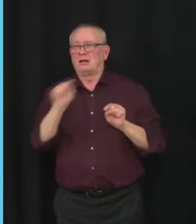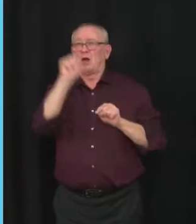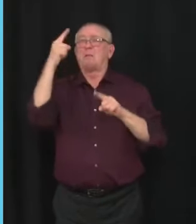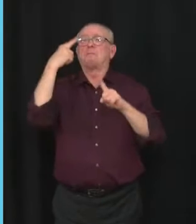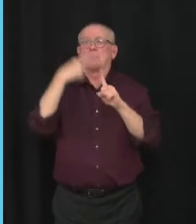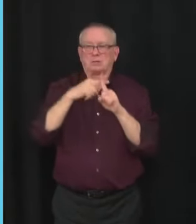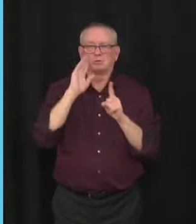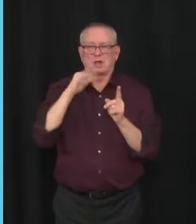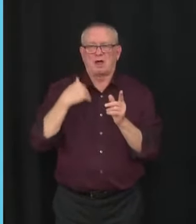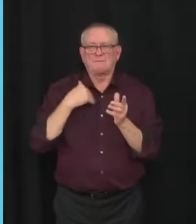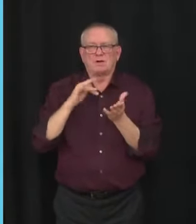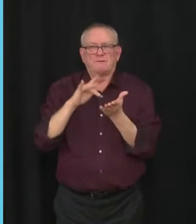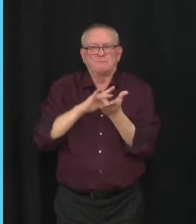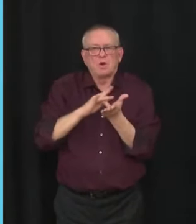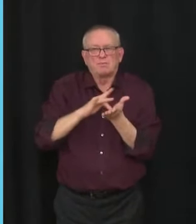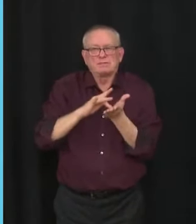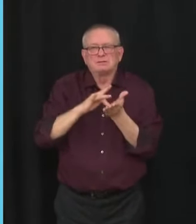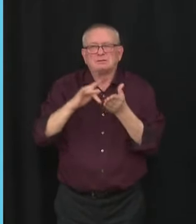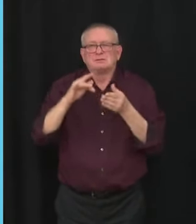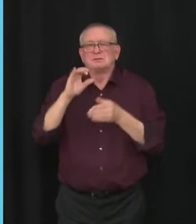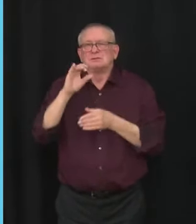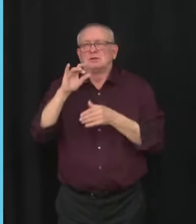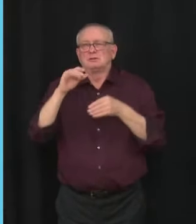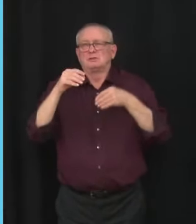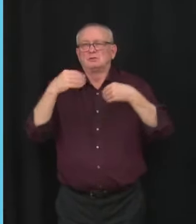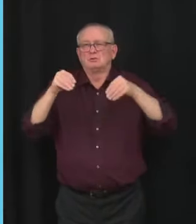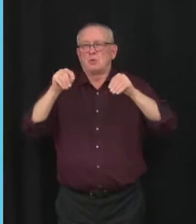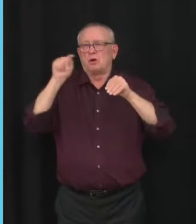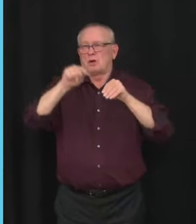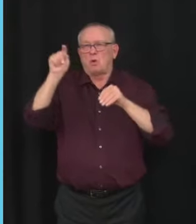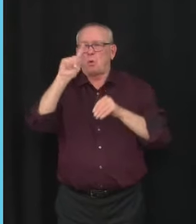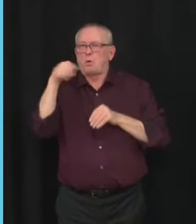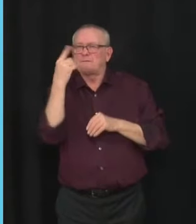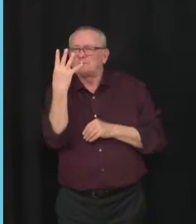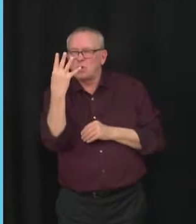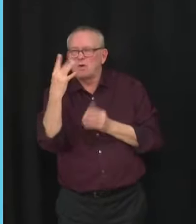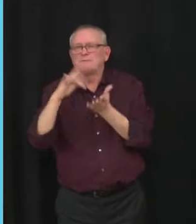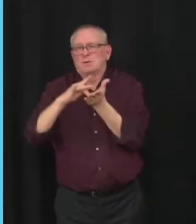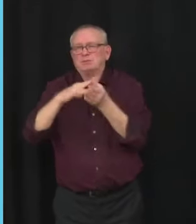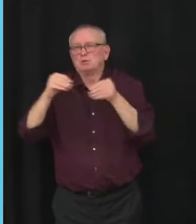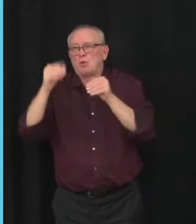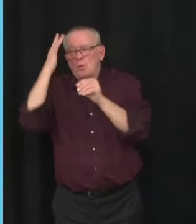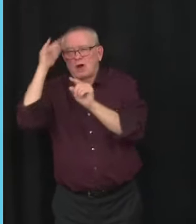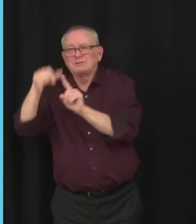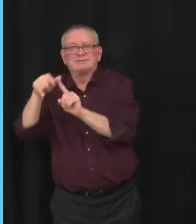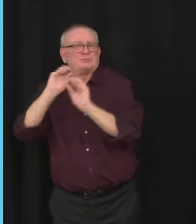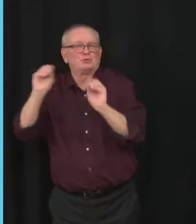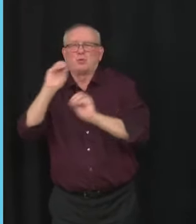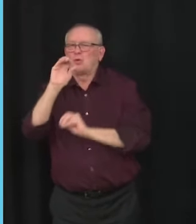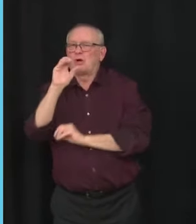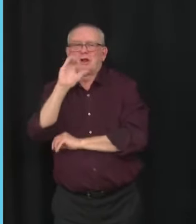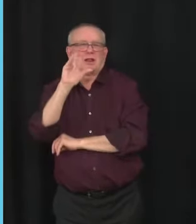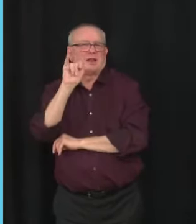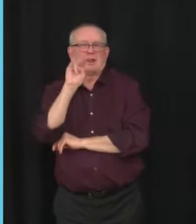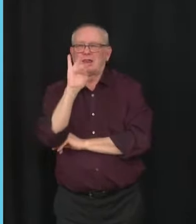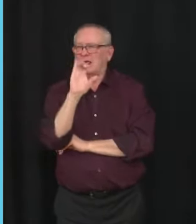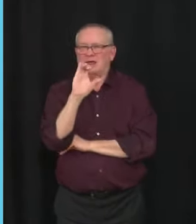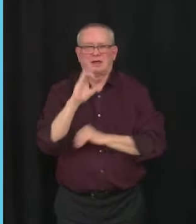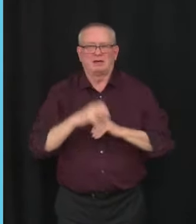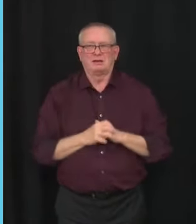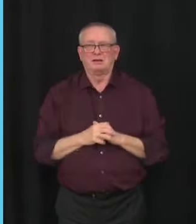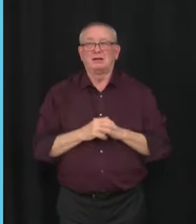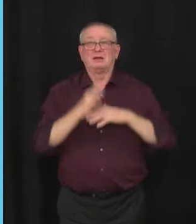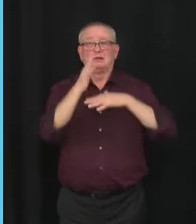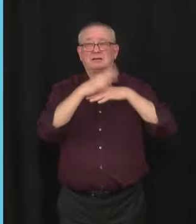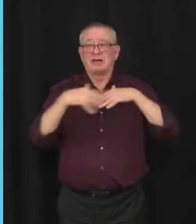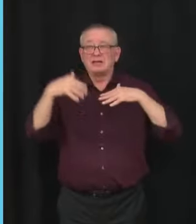are not as conveniently available. Children who live on a First Nations reserve can also access doses through local public